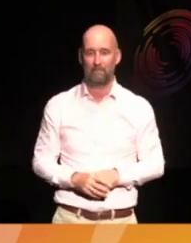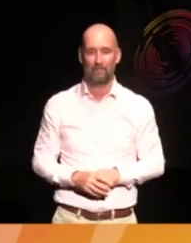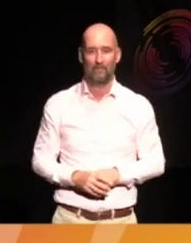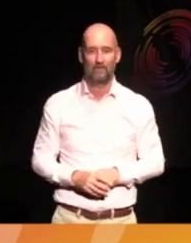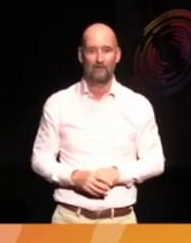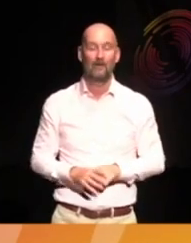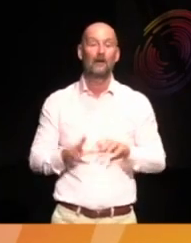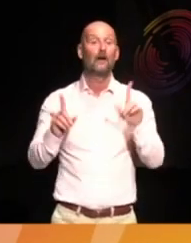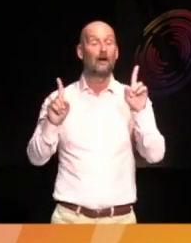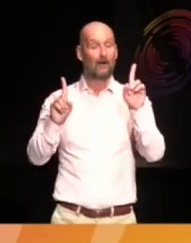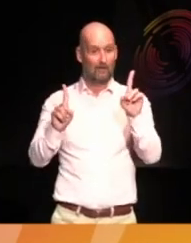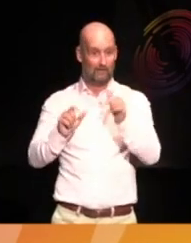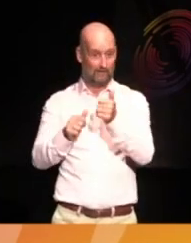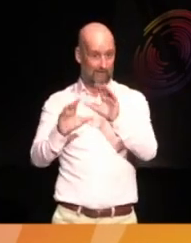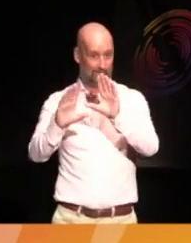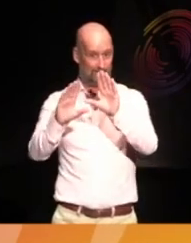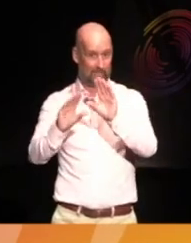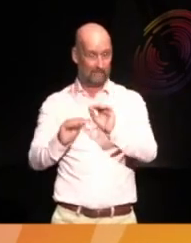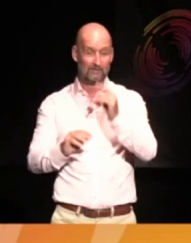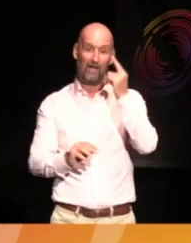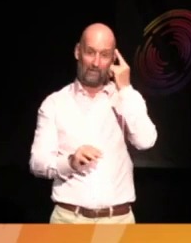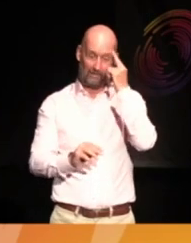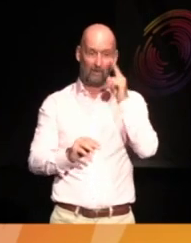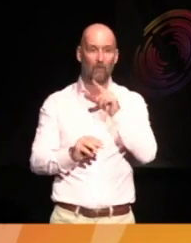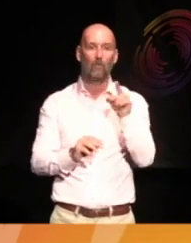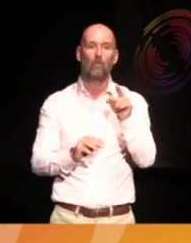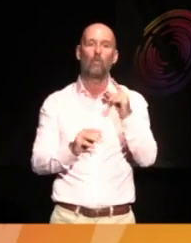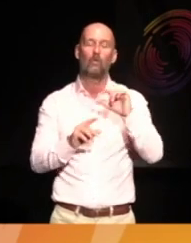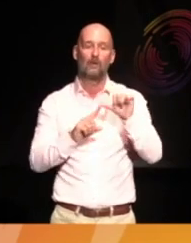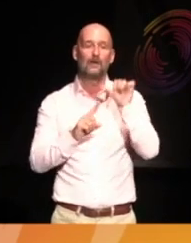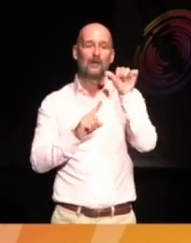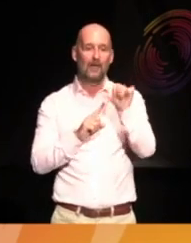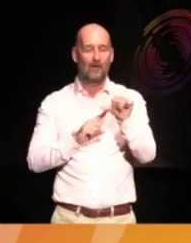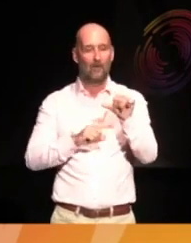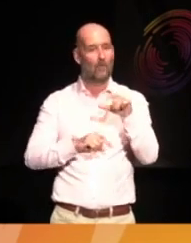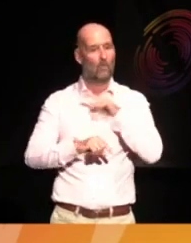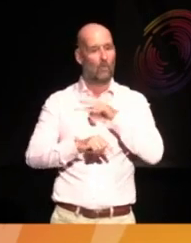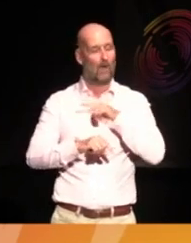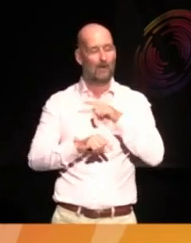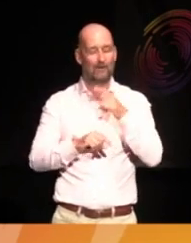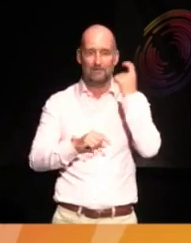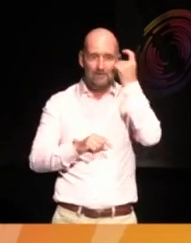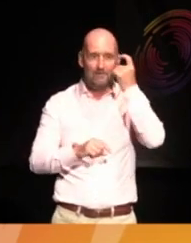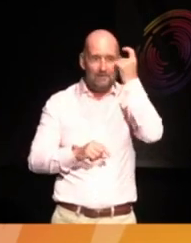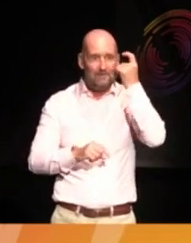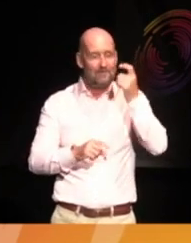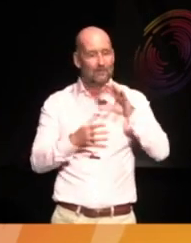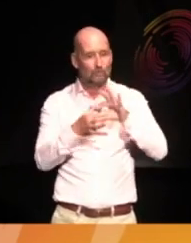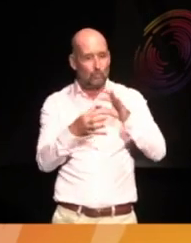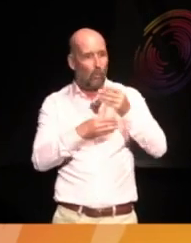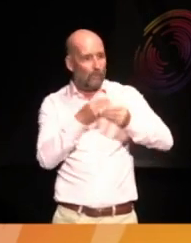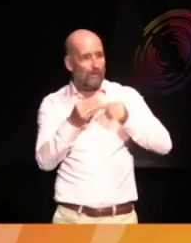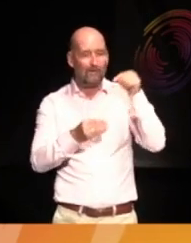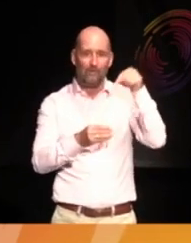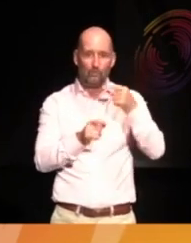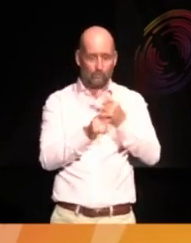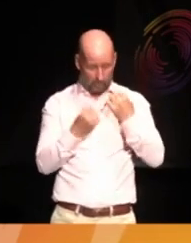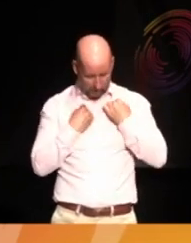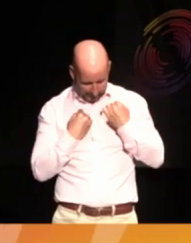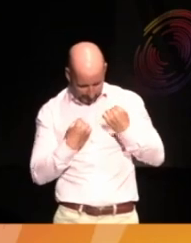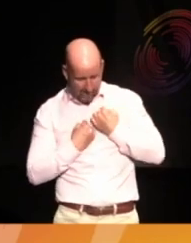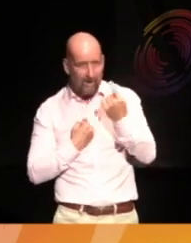On that note, I think I'm going to actually, because we're really mulling over what's the story we tell ourselves about ourselves.